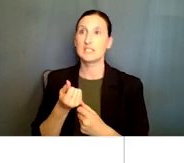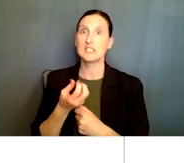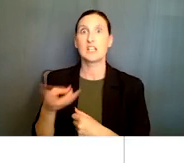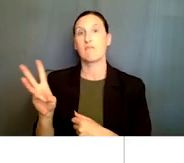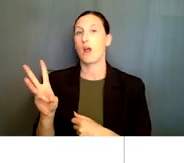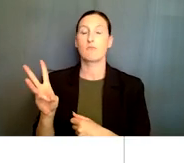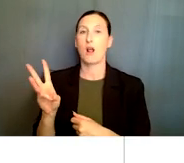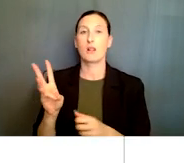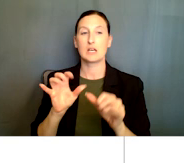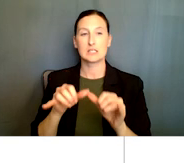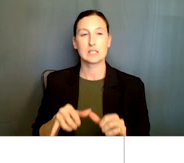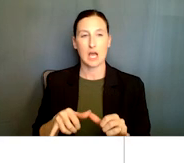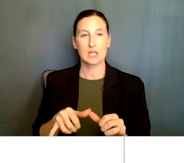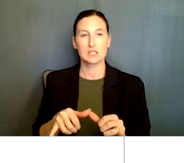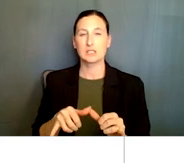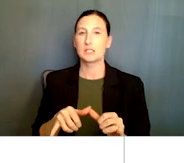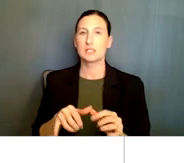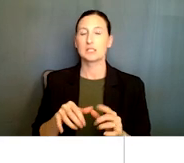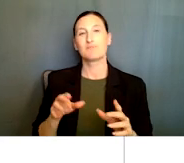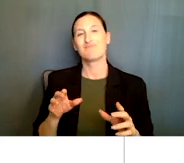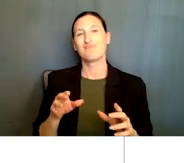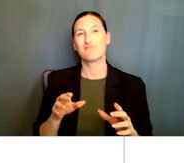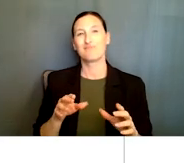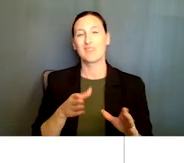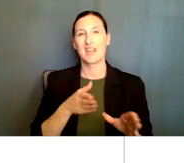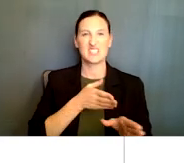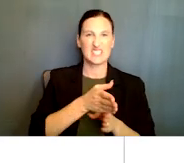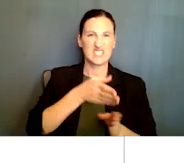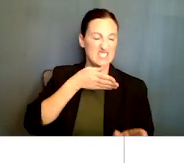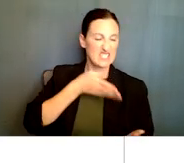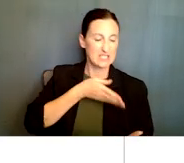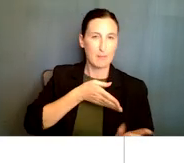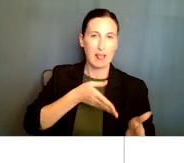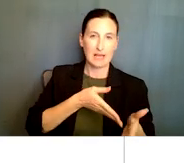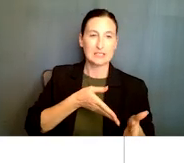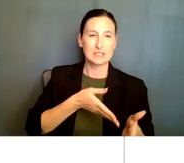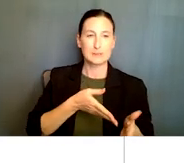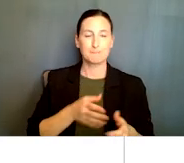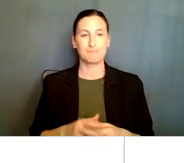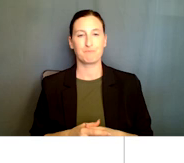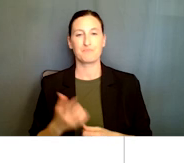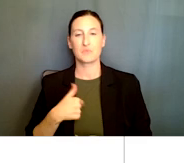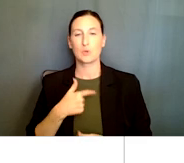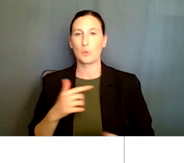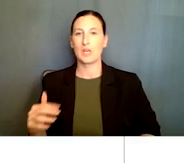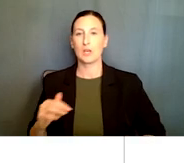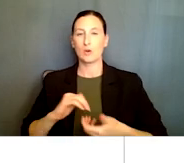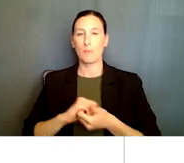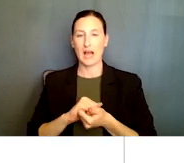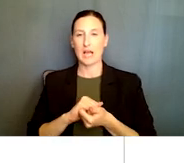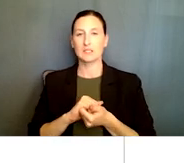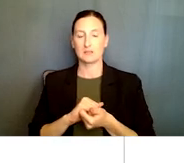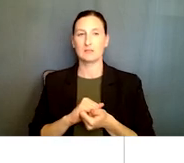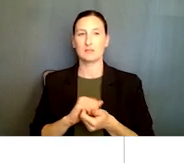disciplines that can only be addressed by larger teams with combined contribution from different aspects.